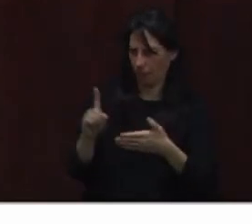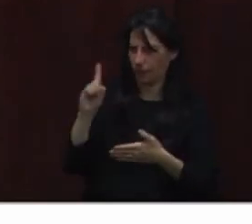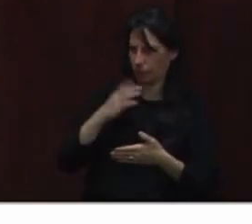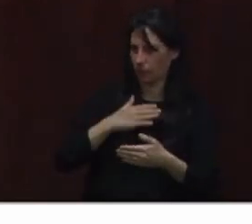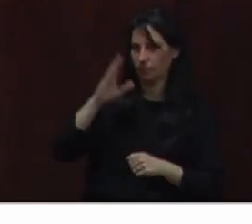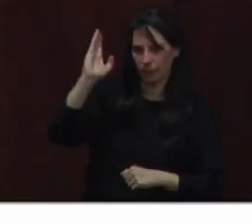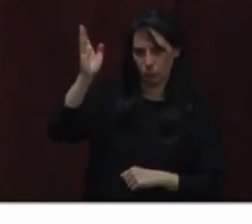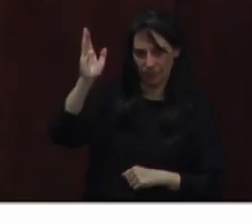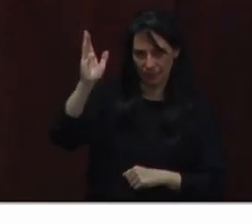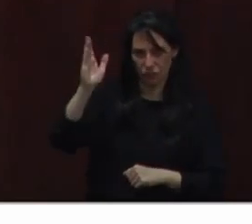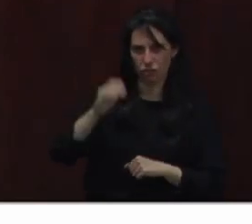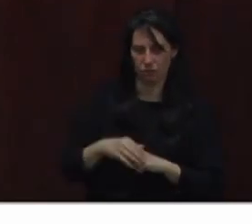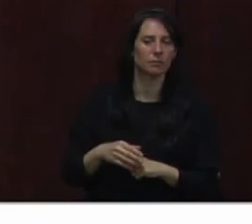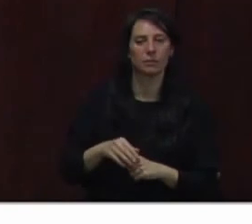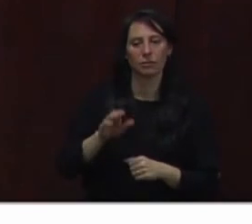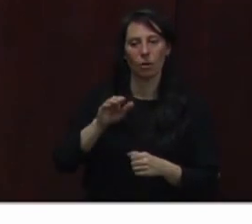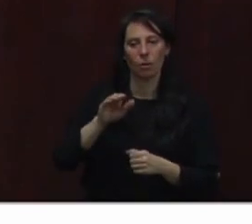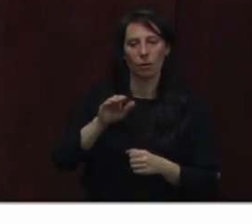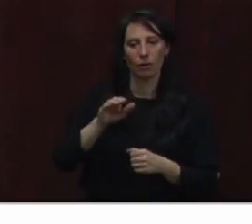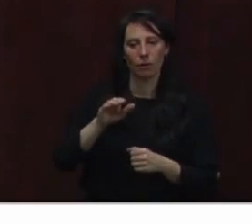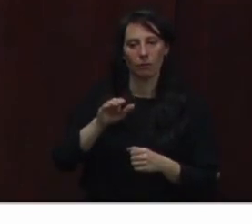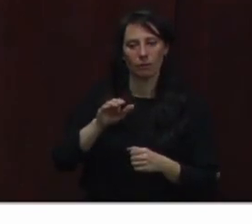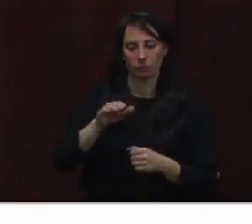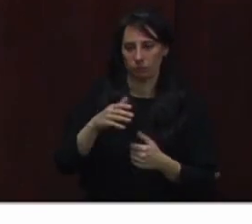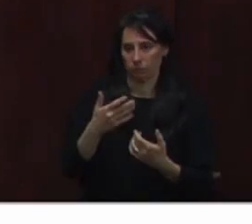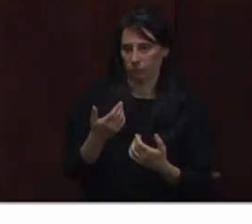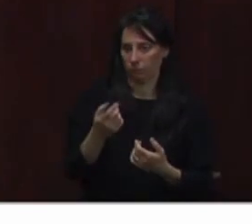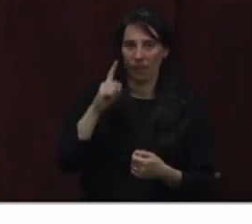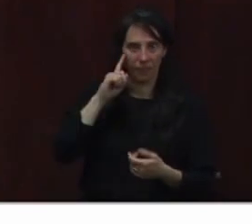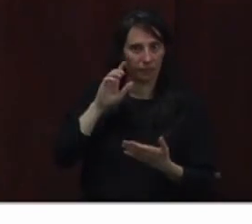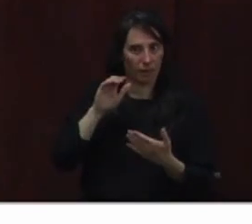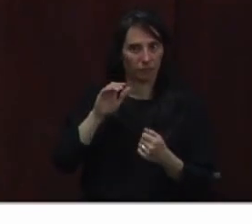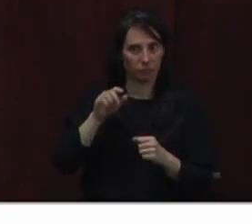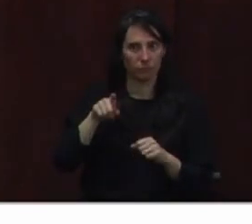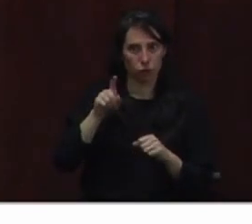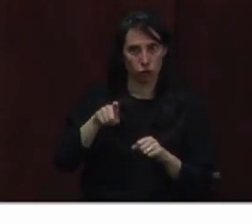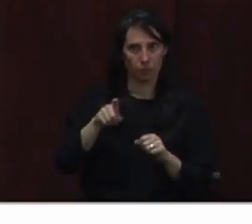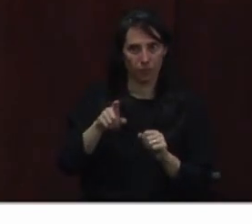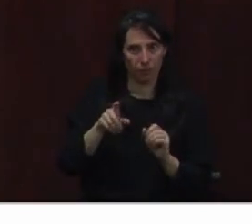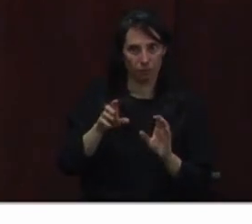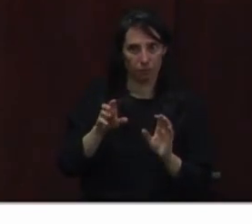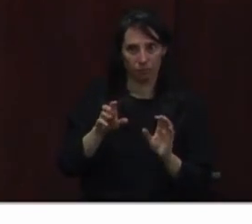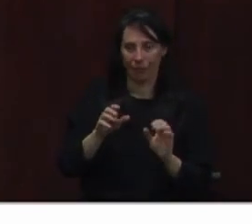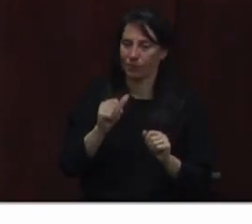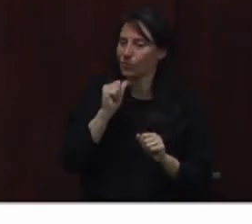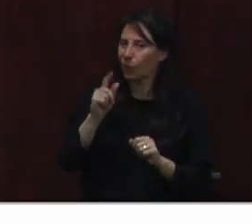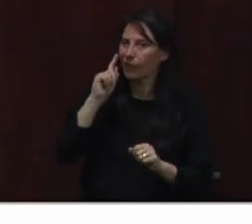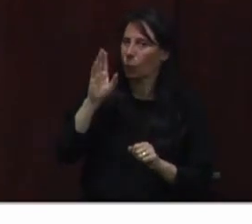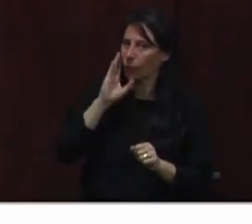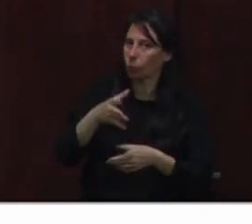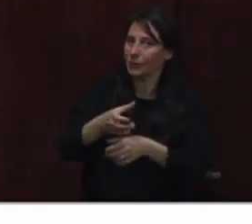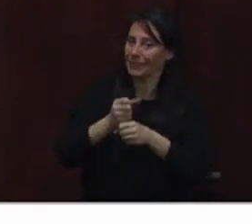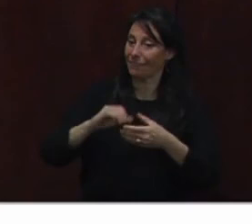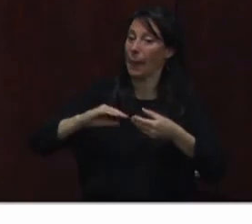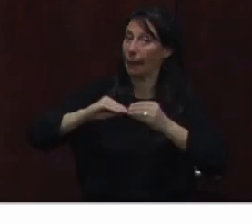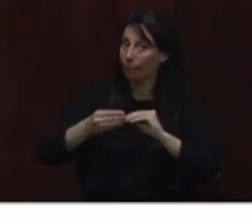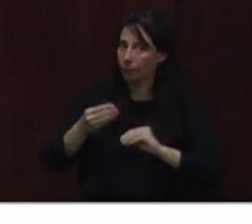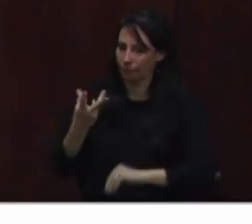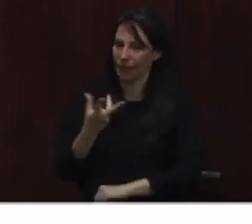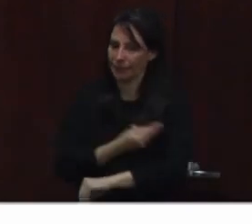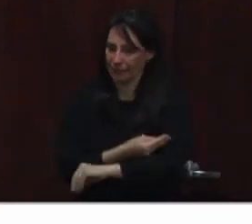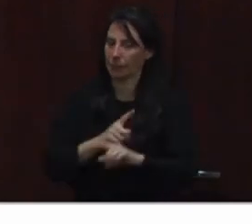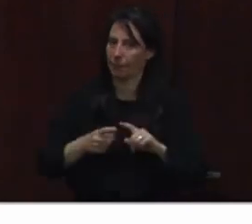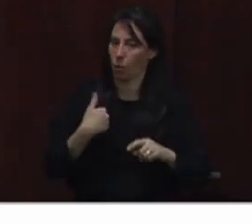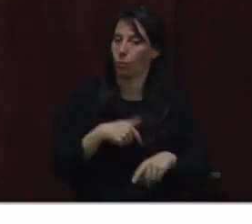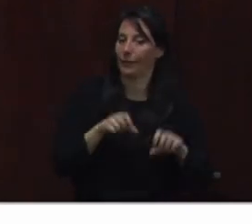sites, which I still think is substantial. I don't think we're expecting to see that level of vaccine in the near future. And it's another, so